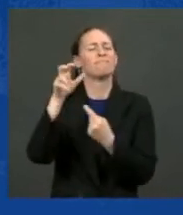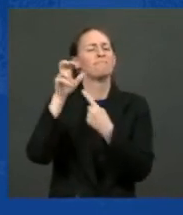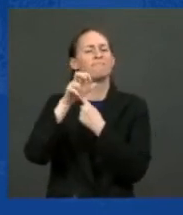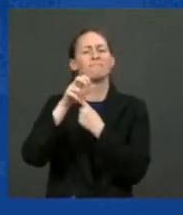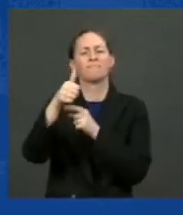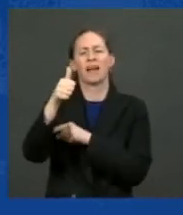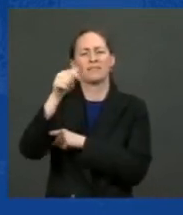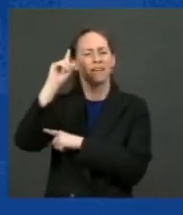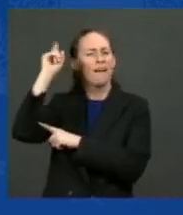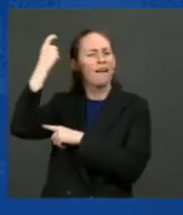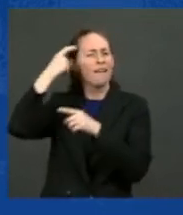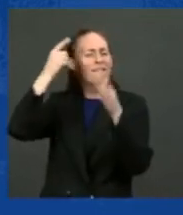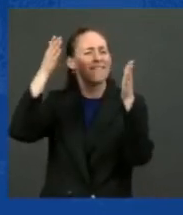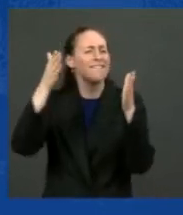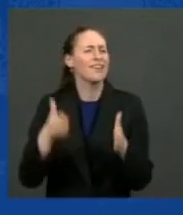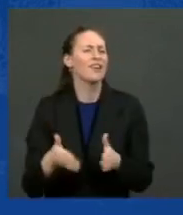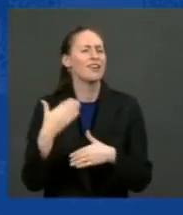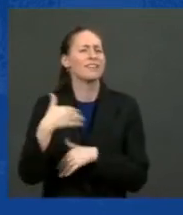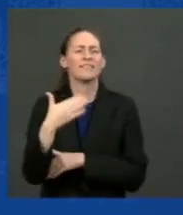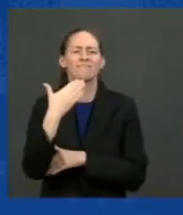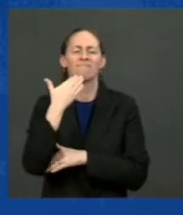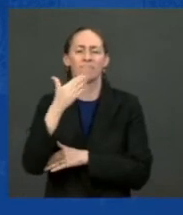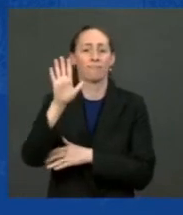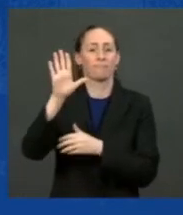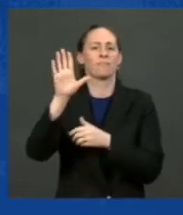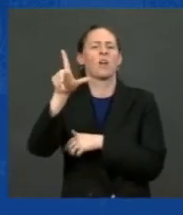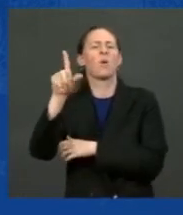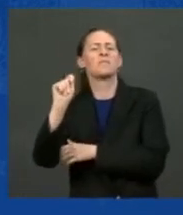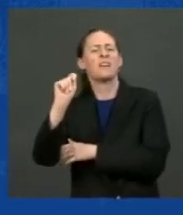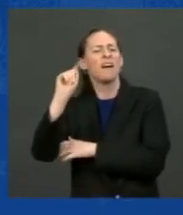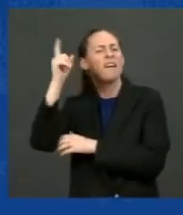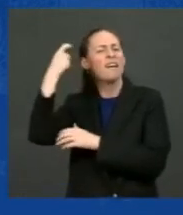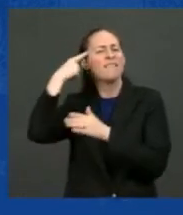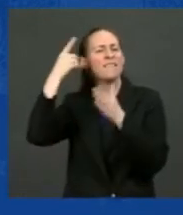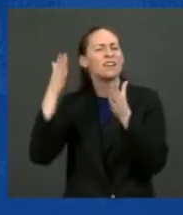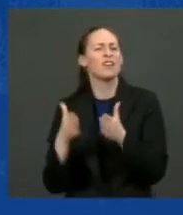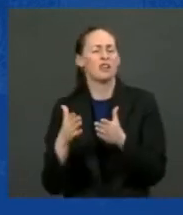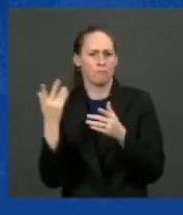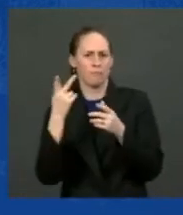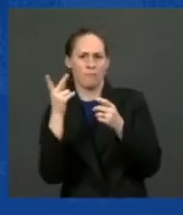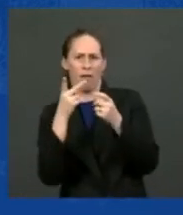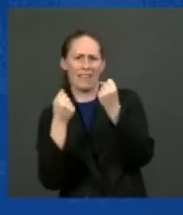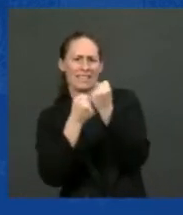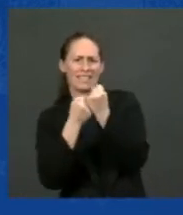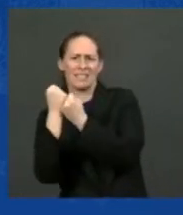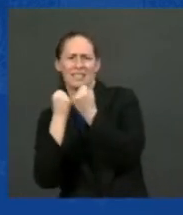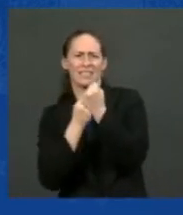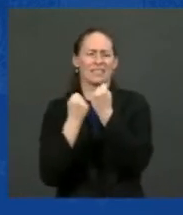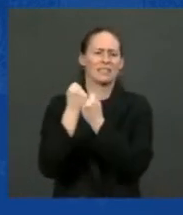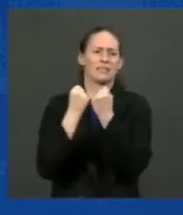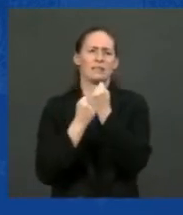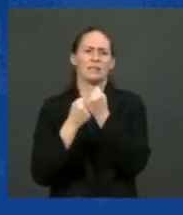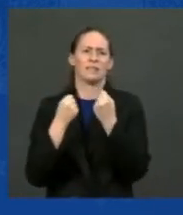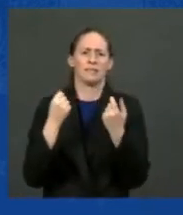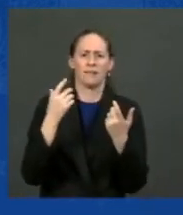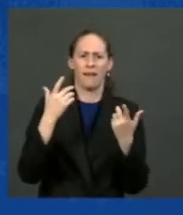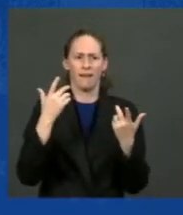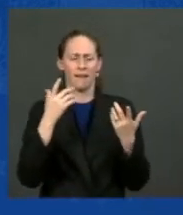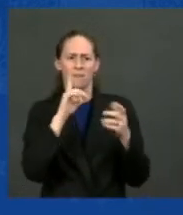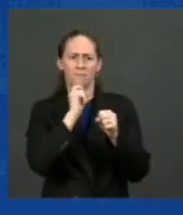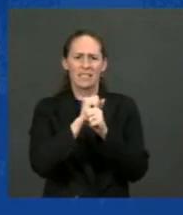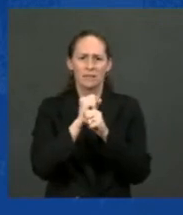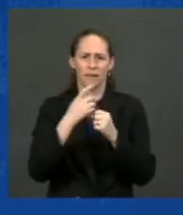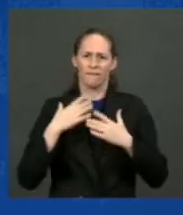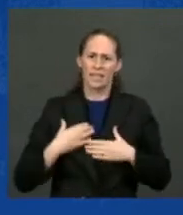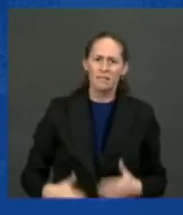and her lieutenant governor who covers her in every way, both in terms of physically and mentally and every other